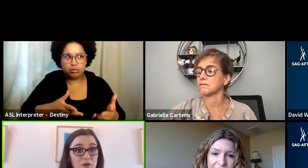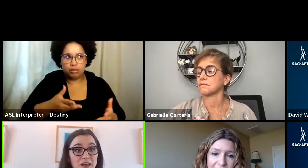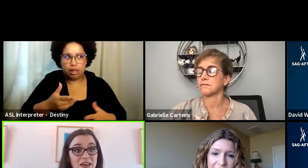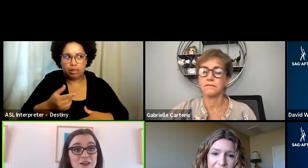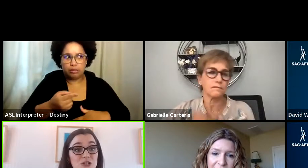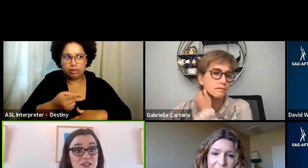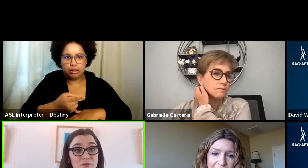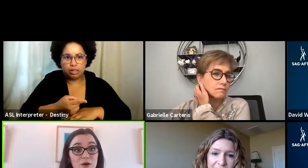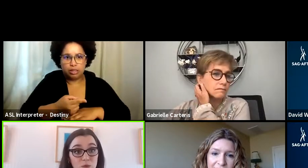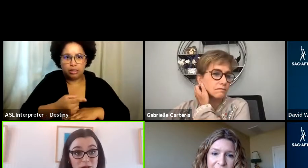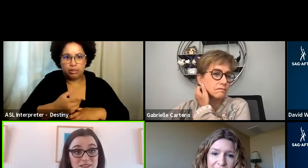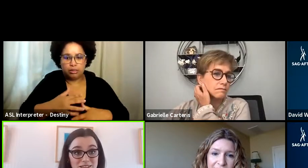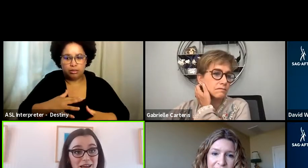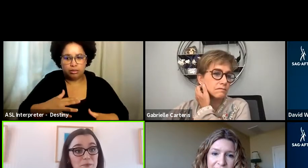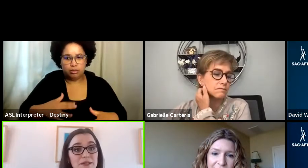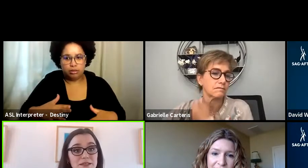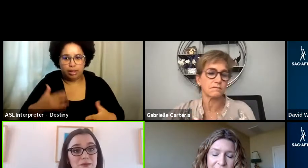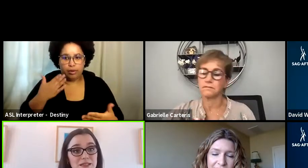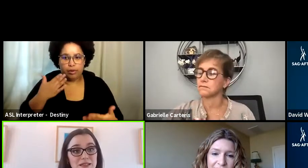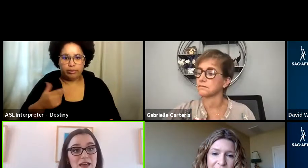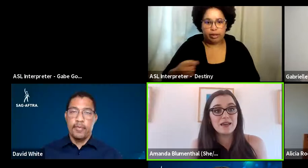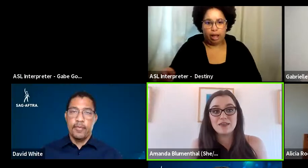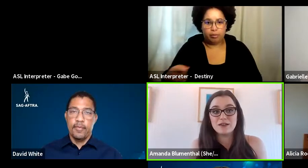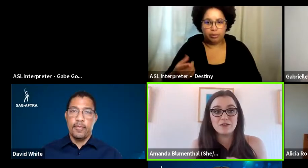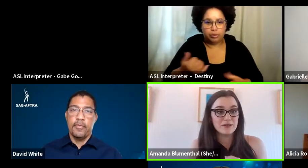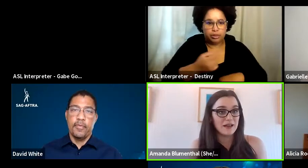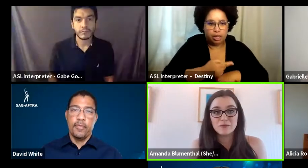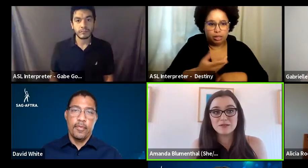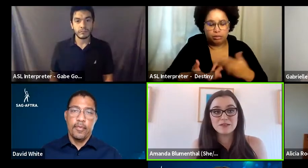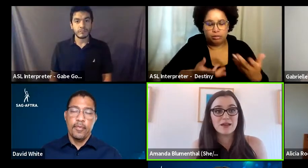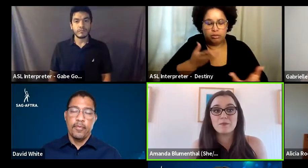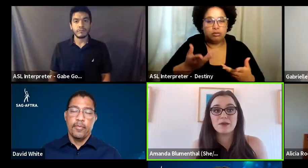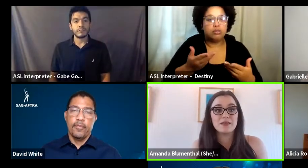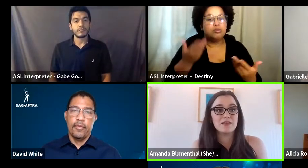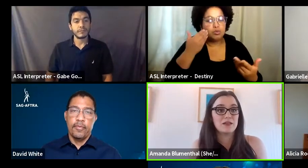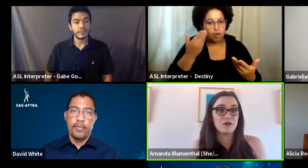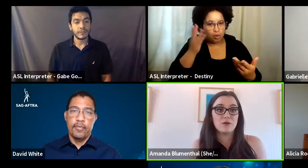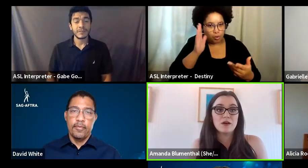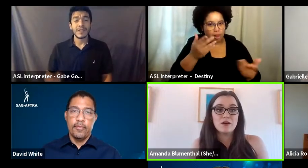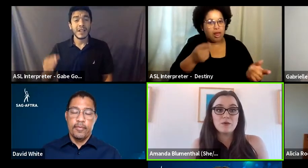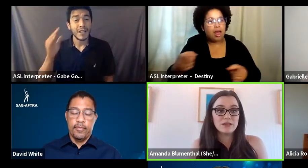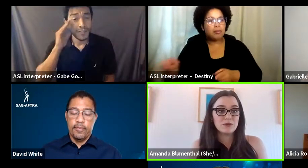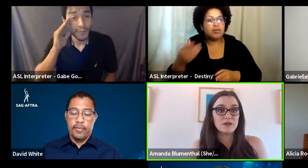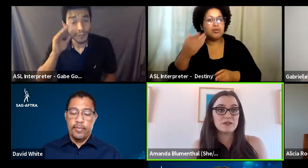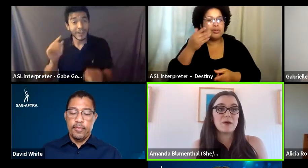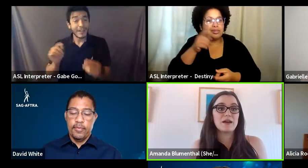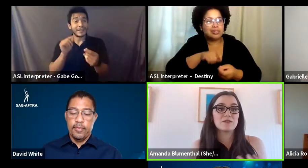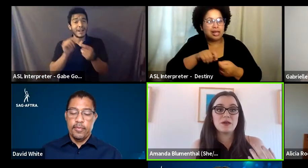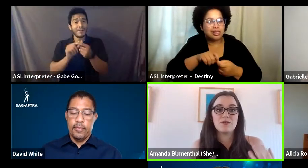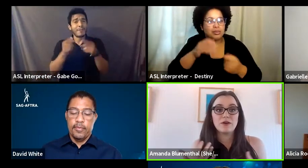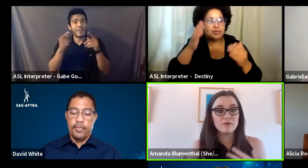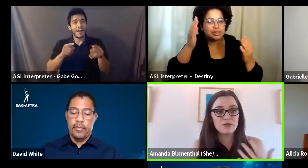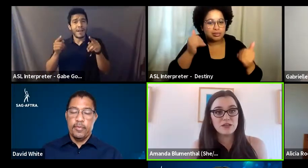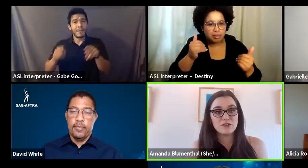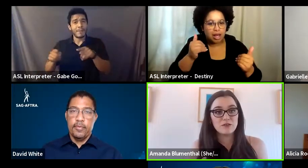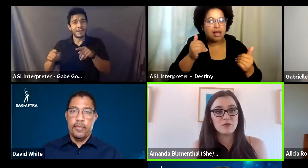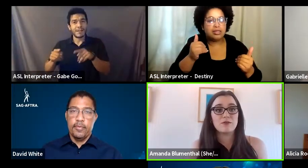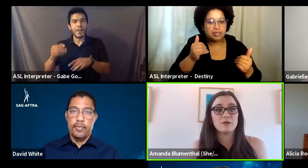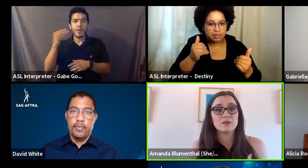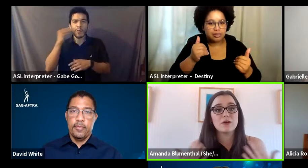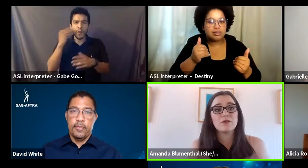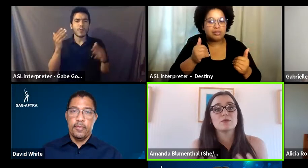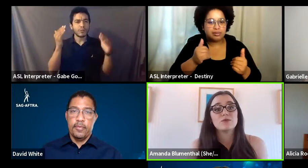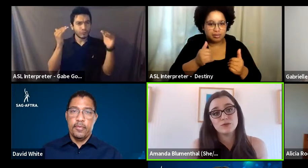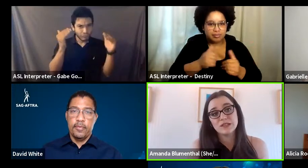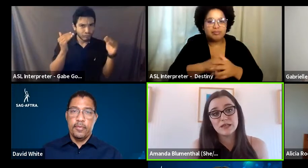you know, anxious about what's going to happen to me today. They know exactly what's going to happen. They know what to expect. We have conversations